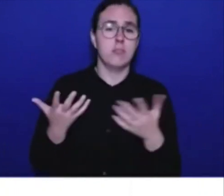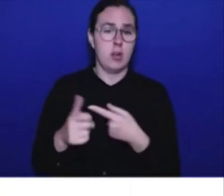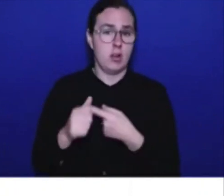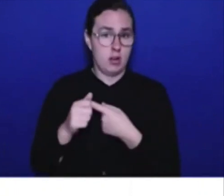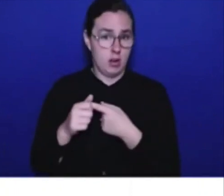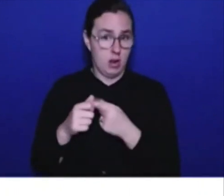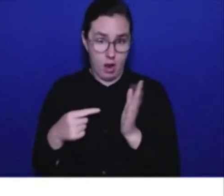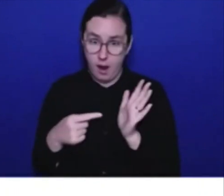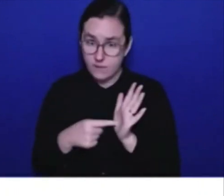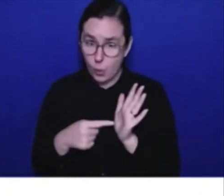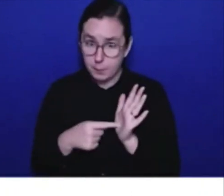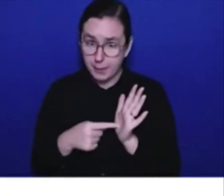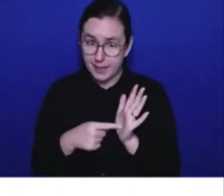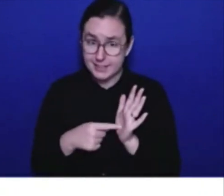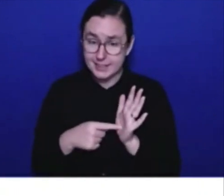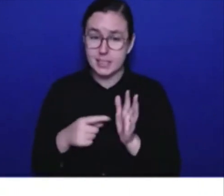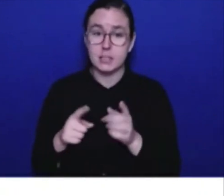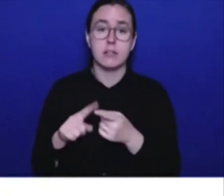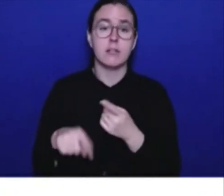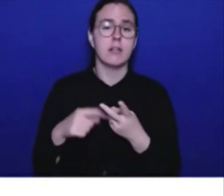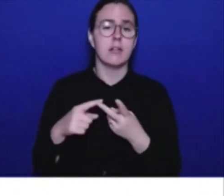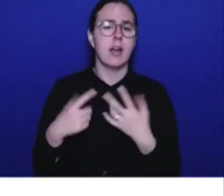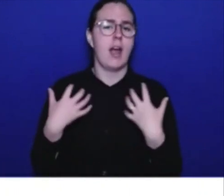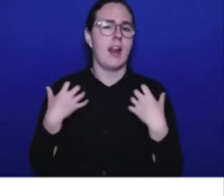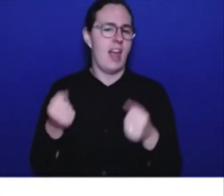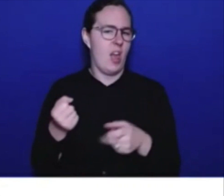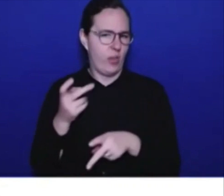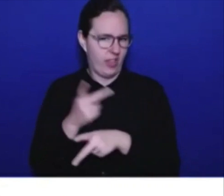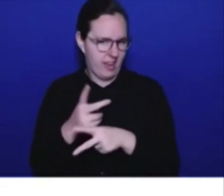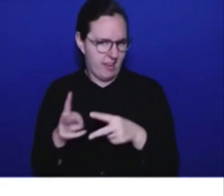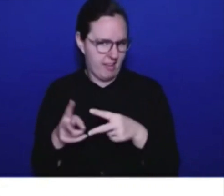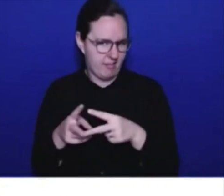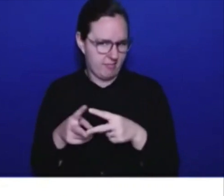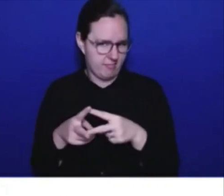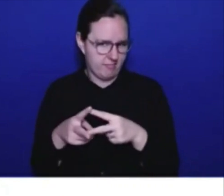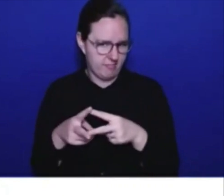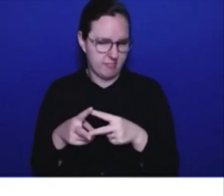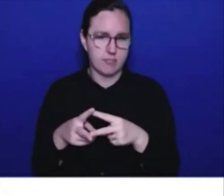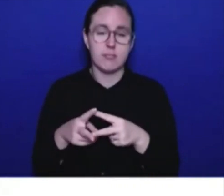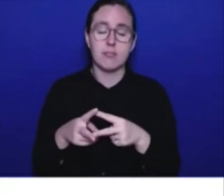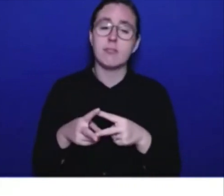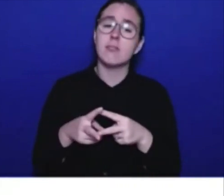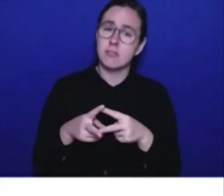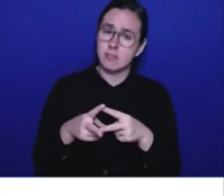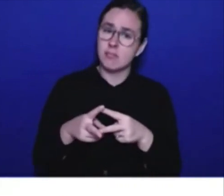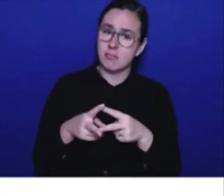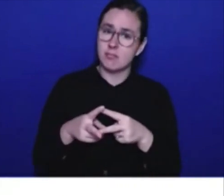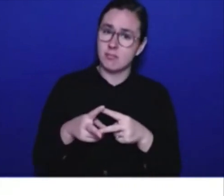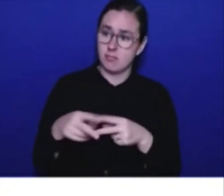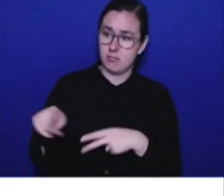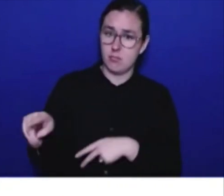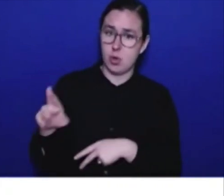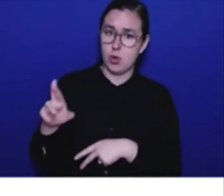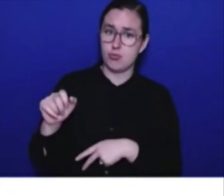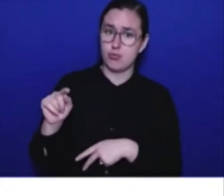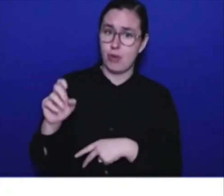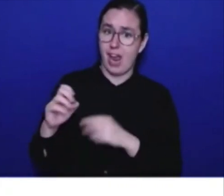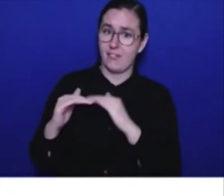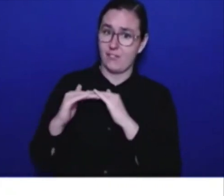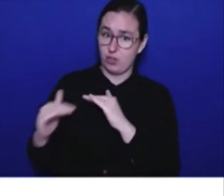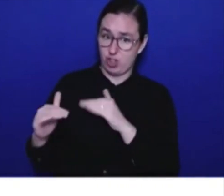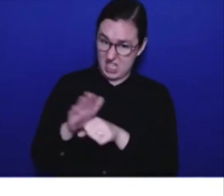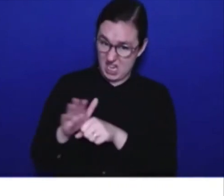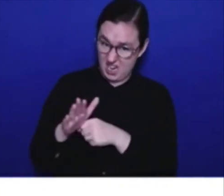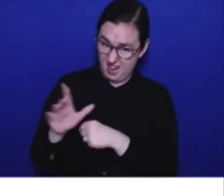Do you think that this rate freeze goes far enough? And what else do you think that you might need to do to convince British